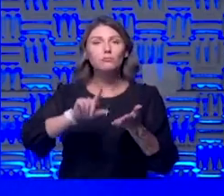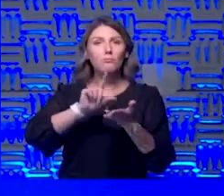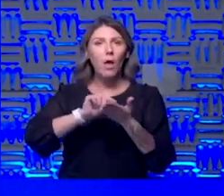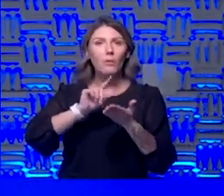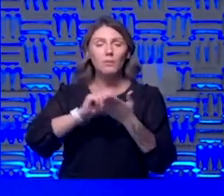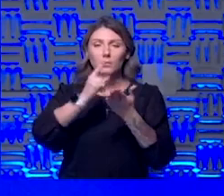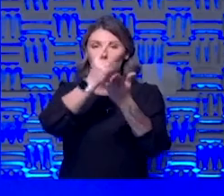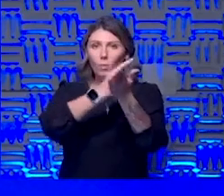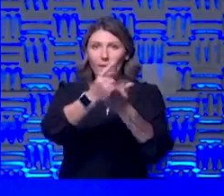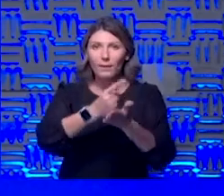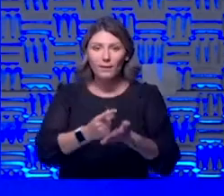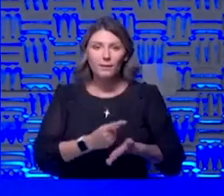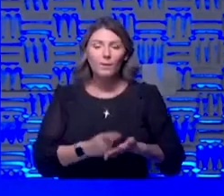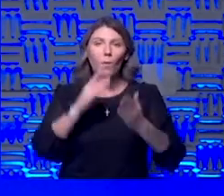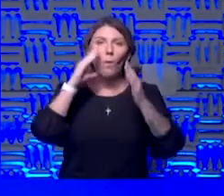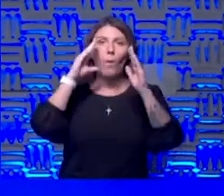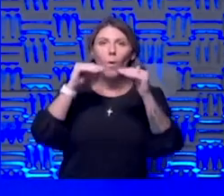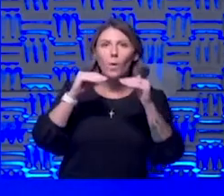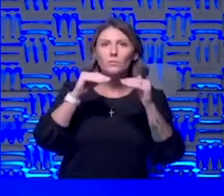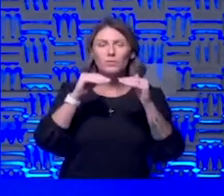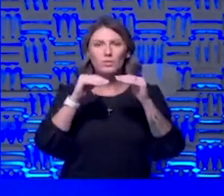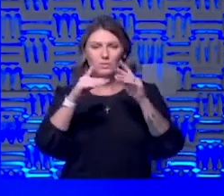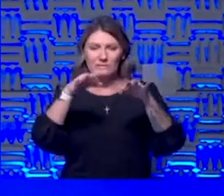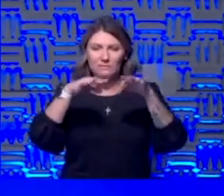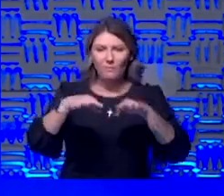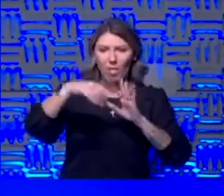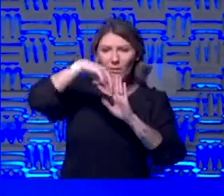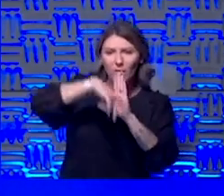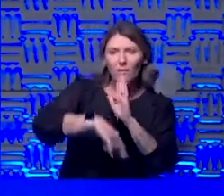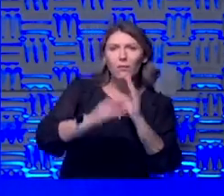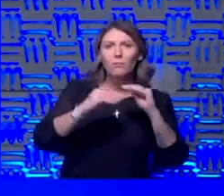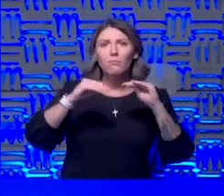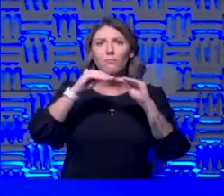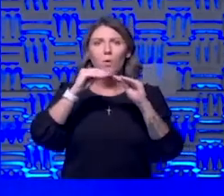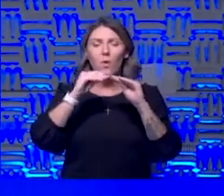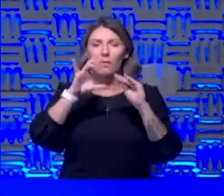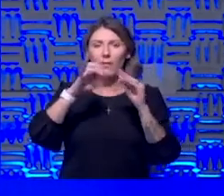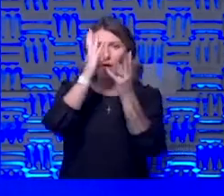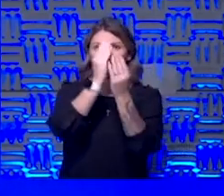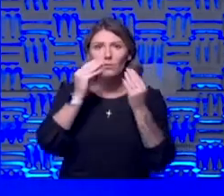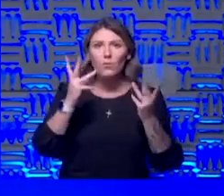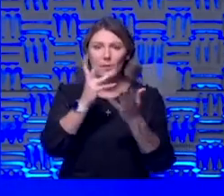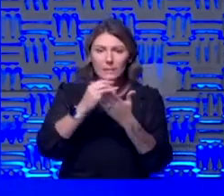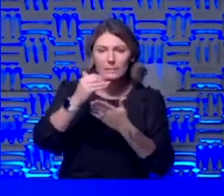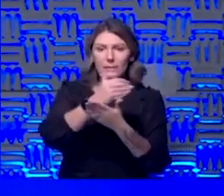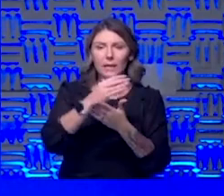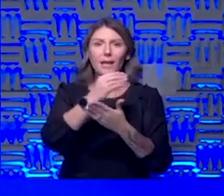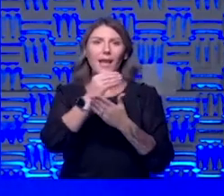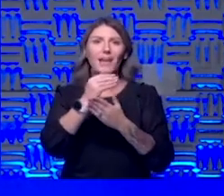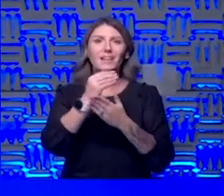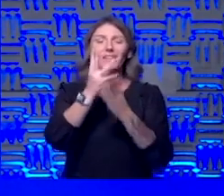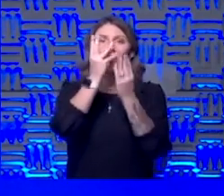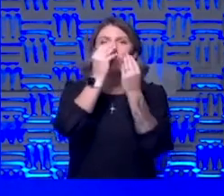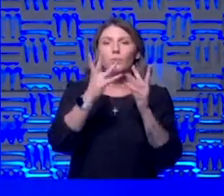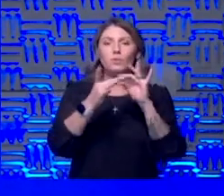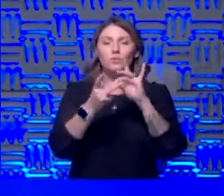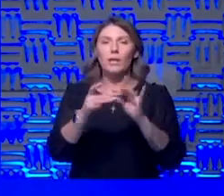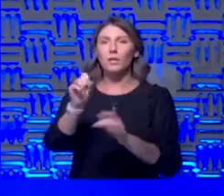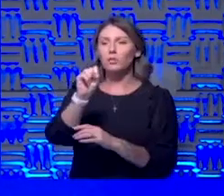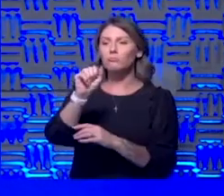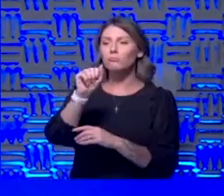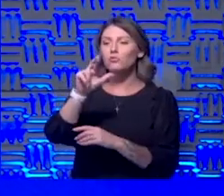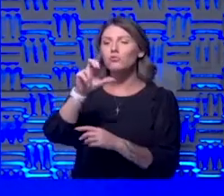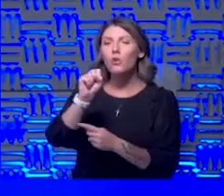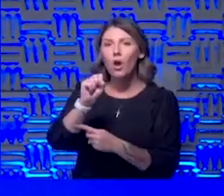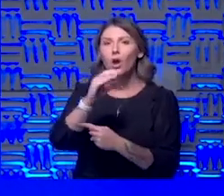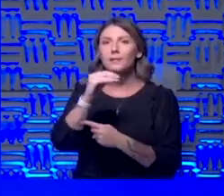weekly that hopes to elucidate that and taking that information as well as the information from SARS and MERS and